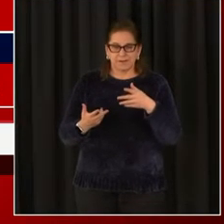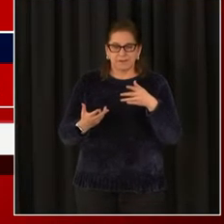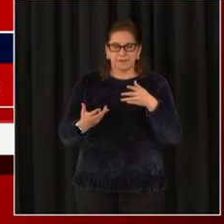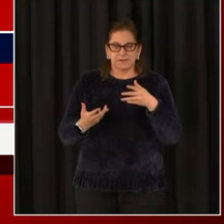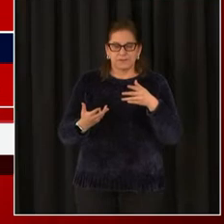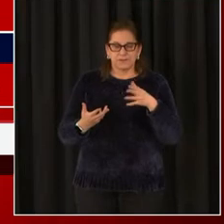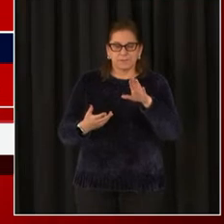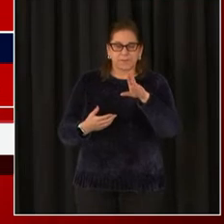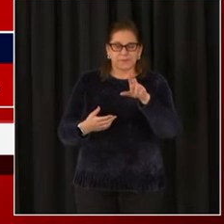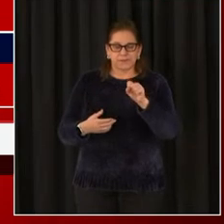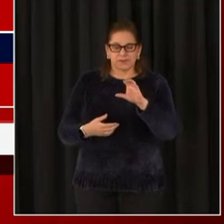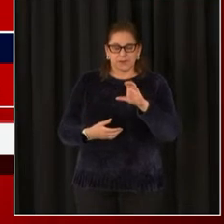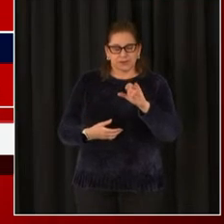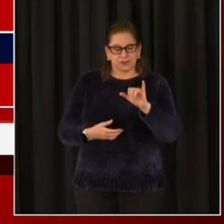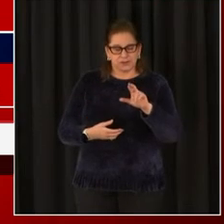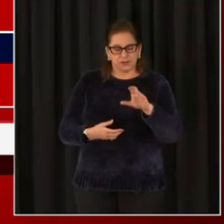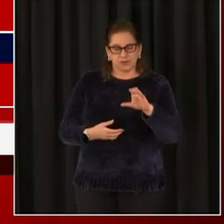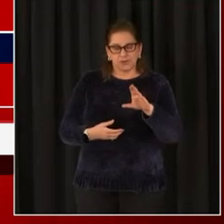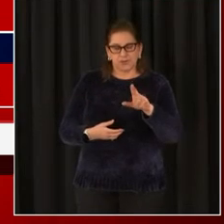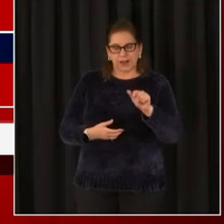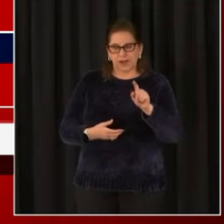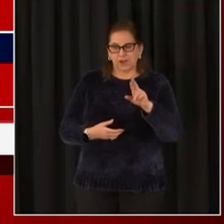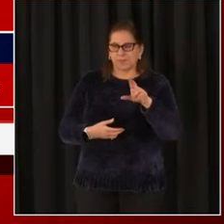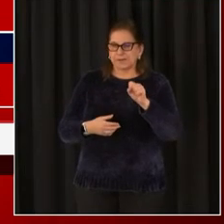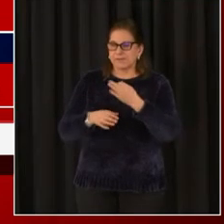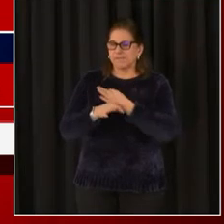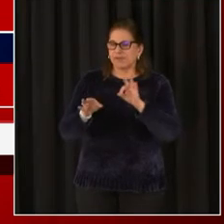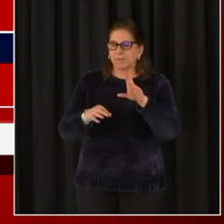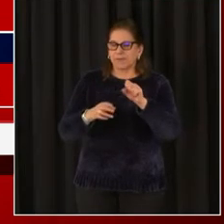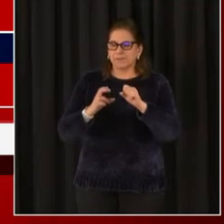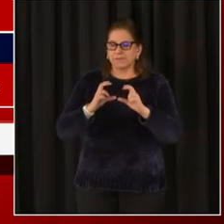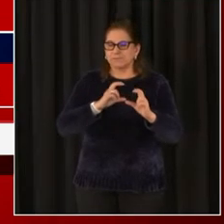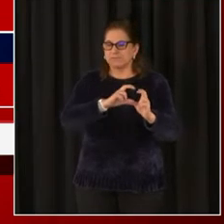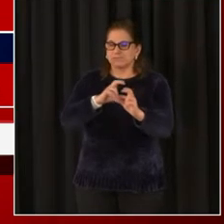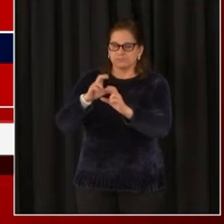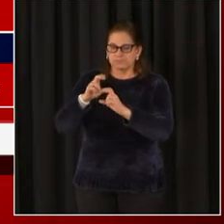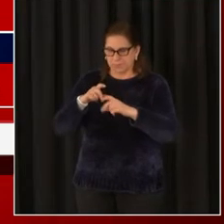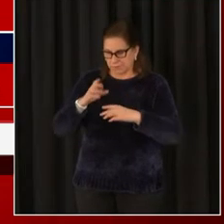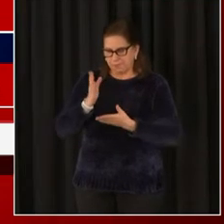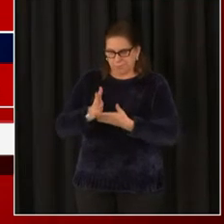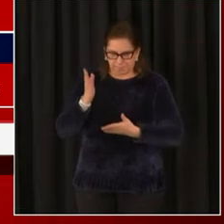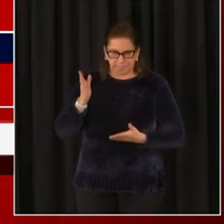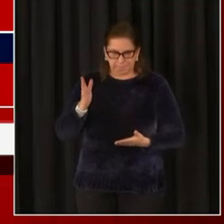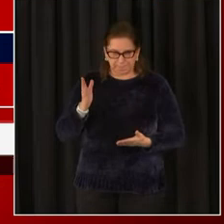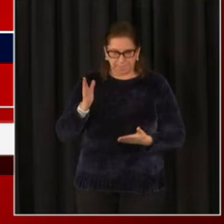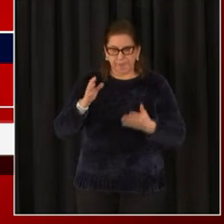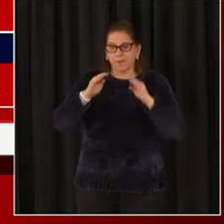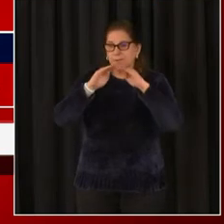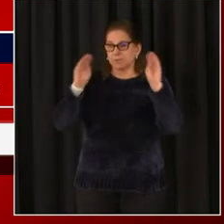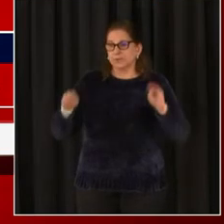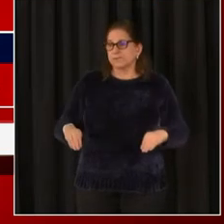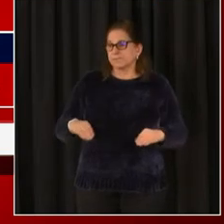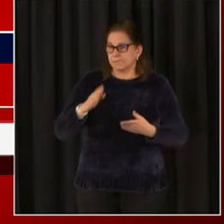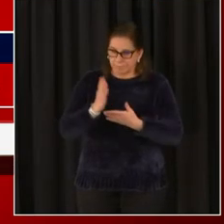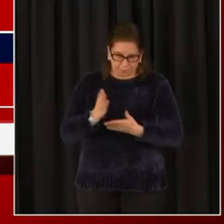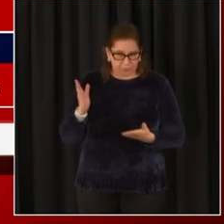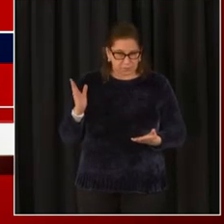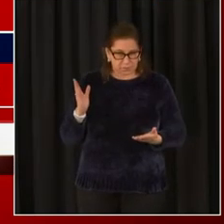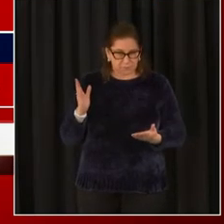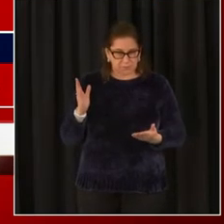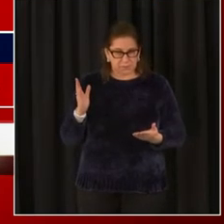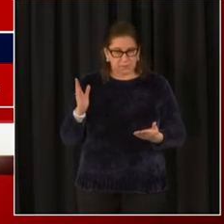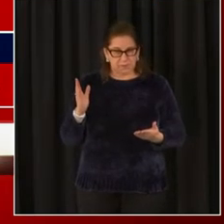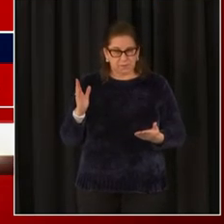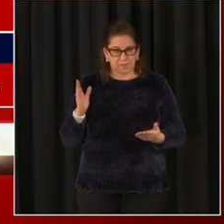And I think that the only other is museums. Yeah. How about museums and churches and retail? Well,